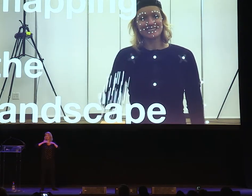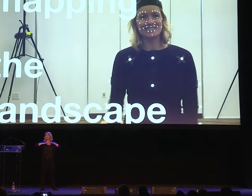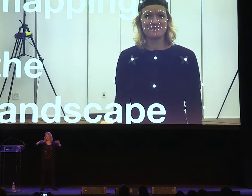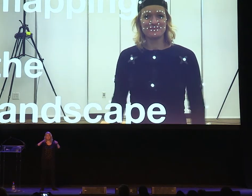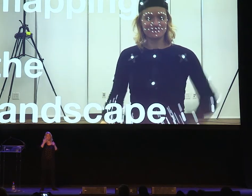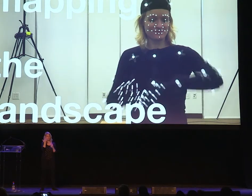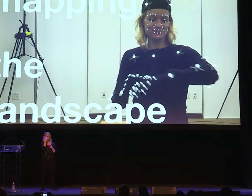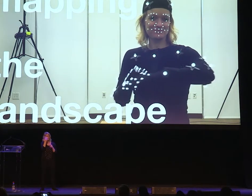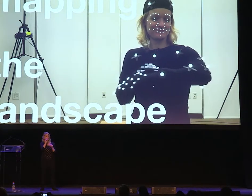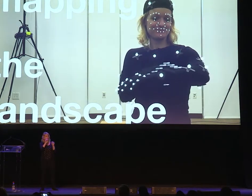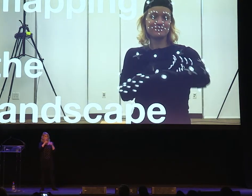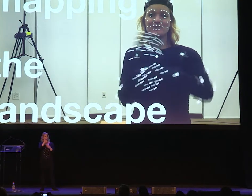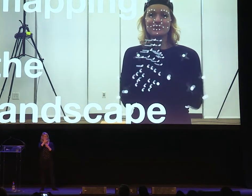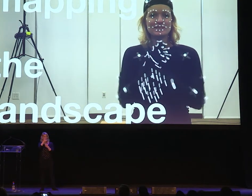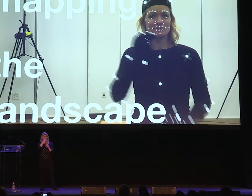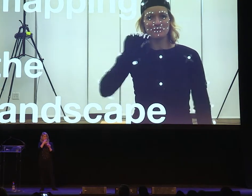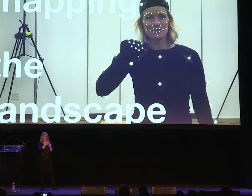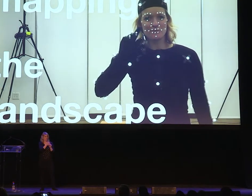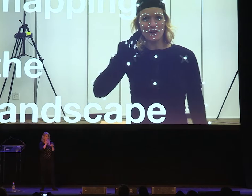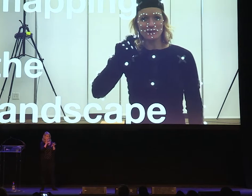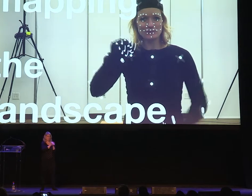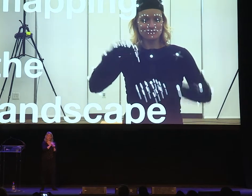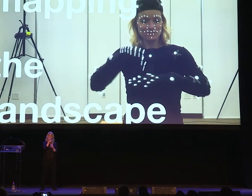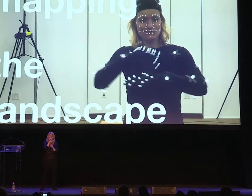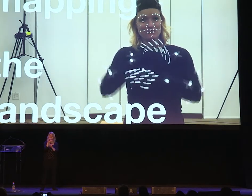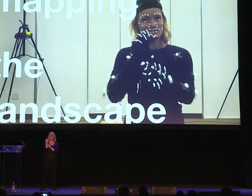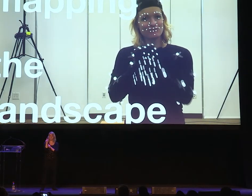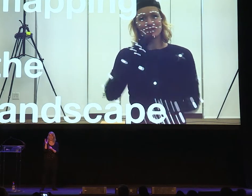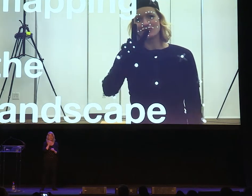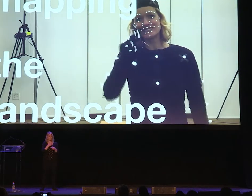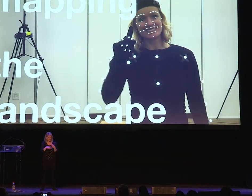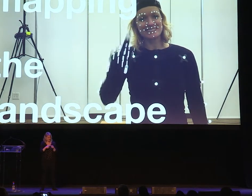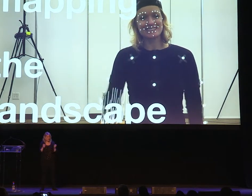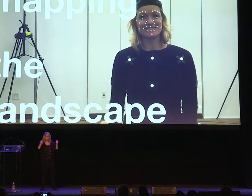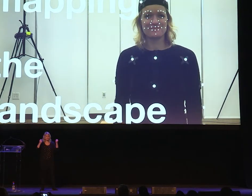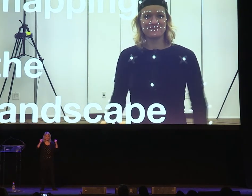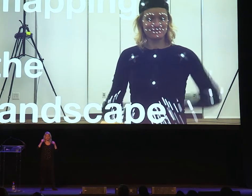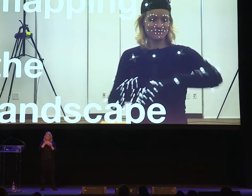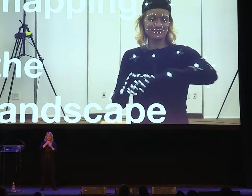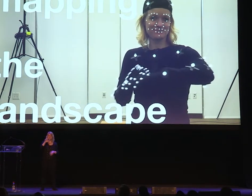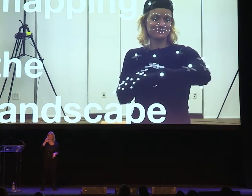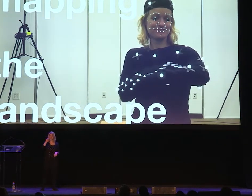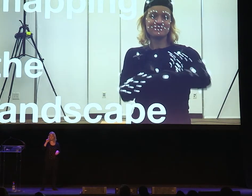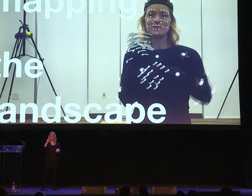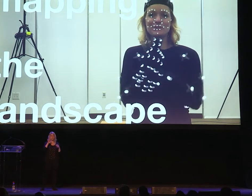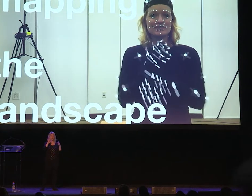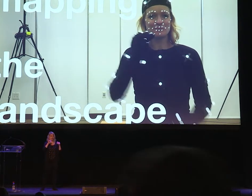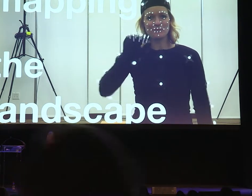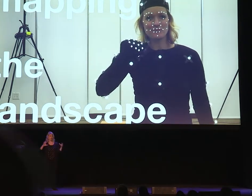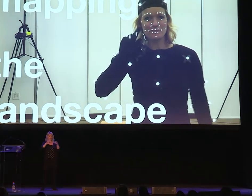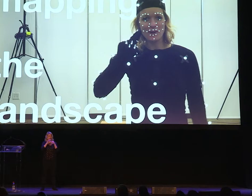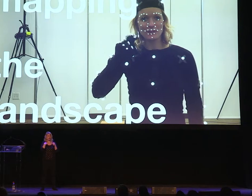Motion capture is allowing us to map this unchartered territory, this new landscape. We know that ASL